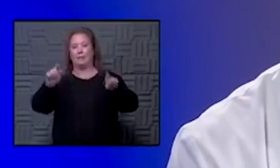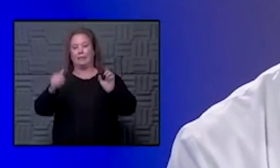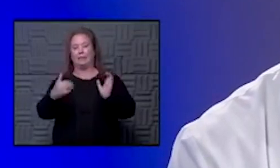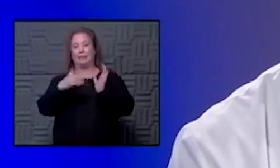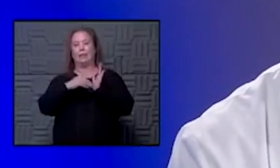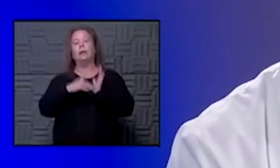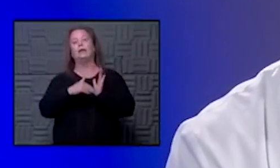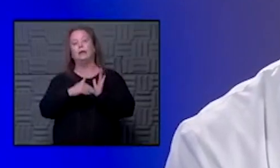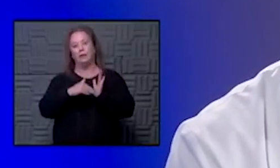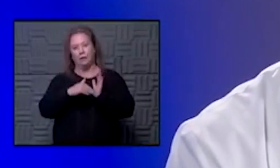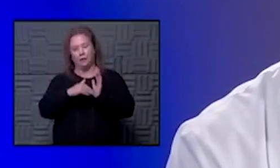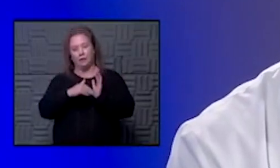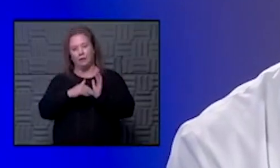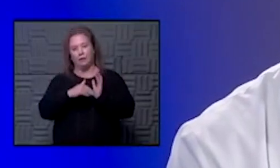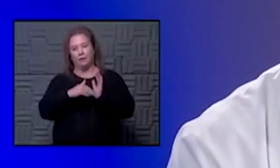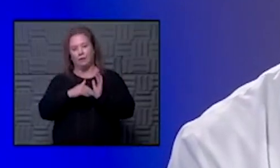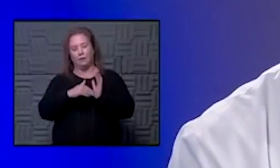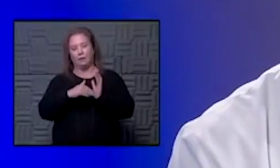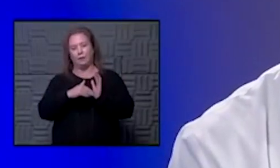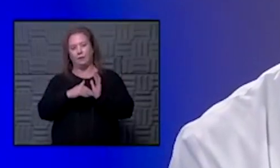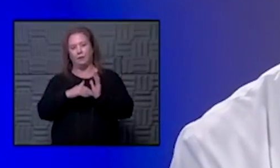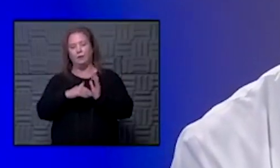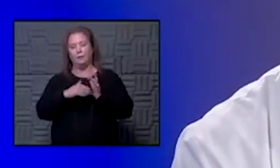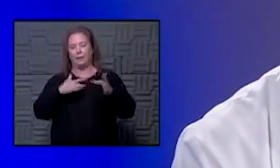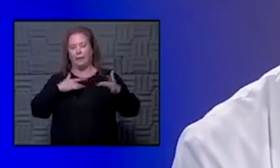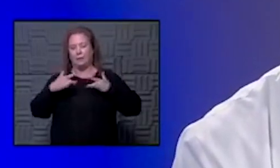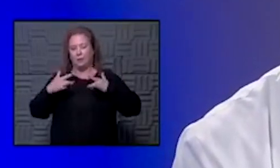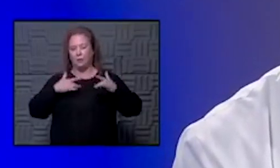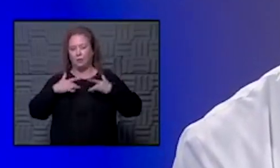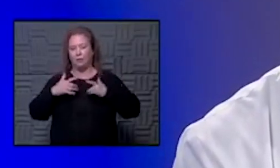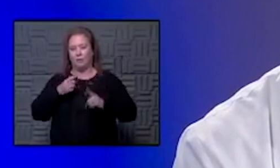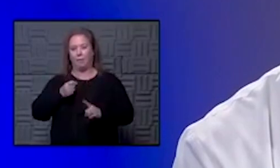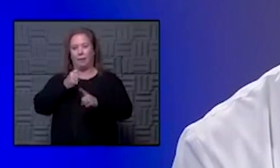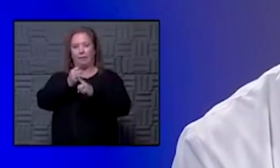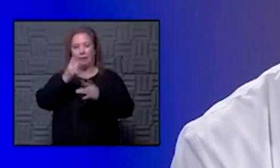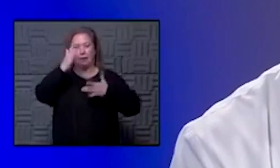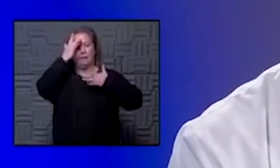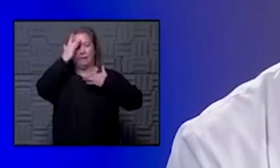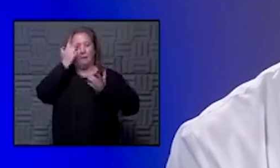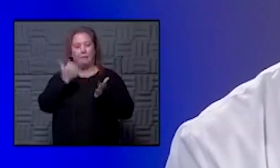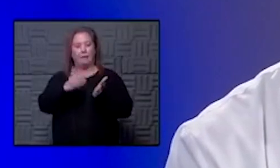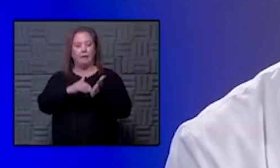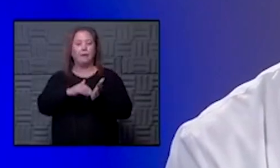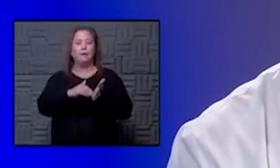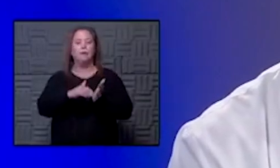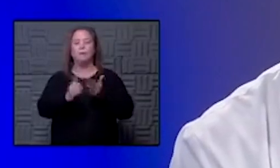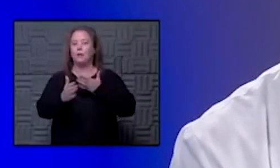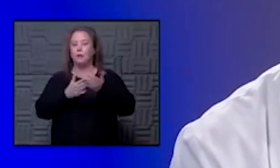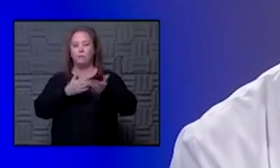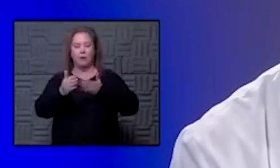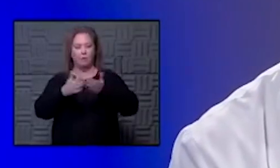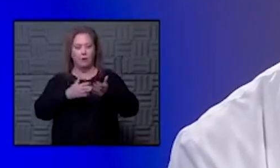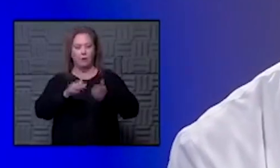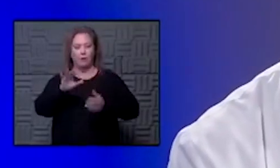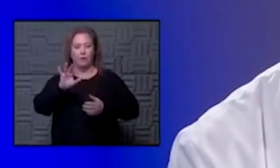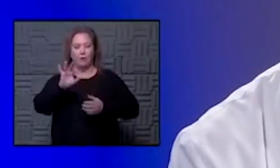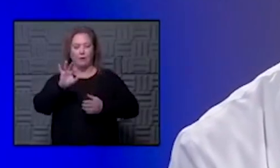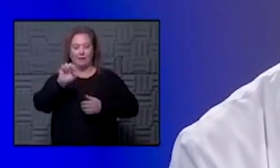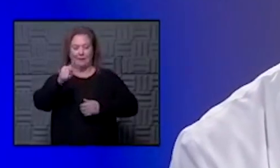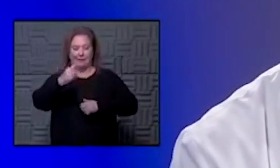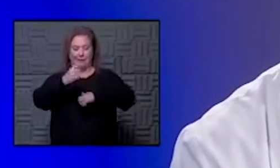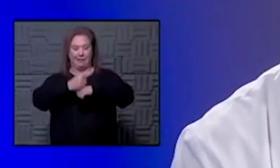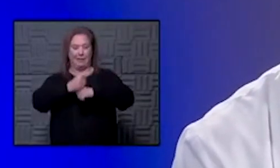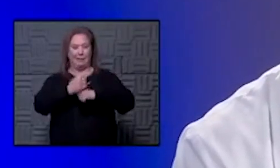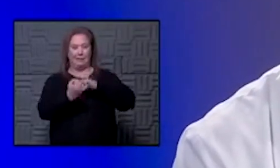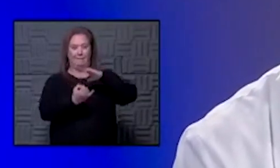anything like that or you know be as concerned about reinfection but no matter what even after you've completed your 10 days of